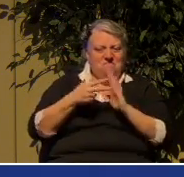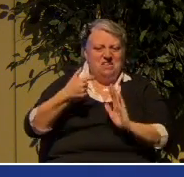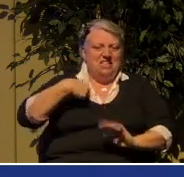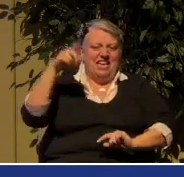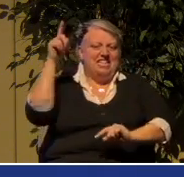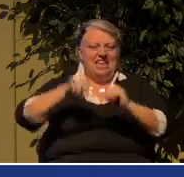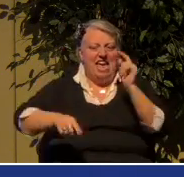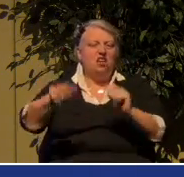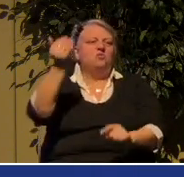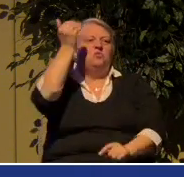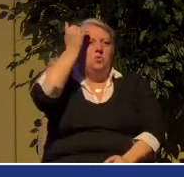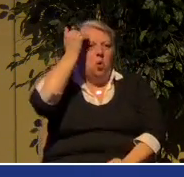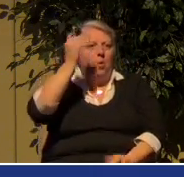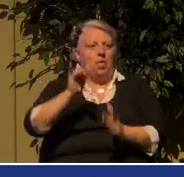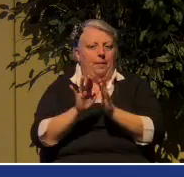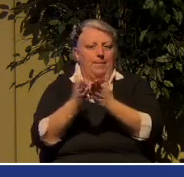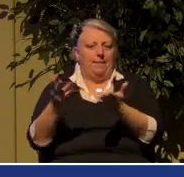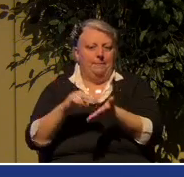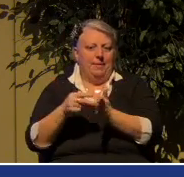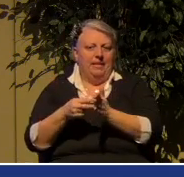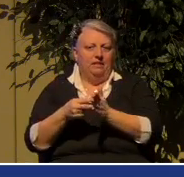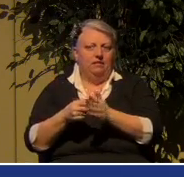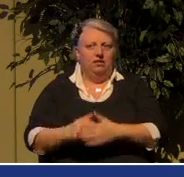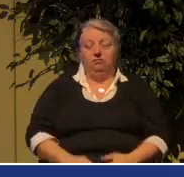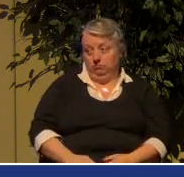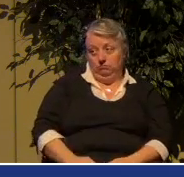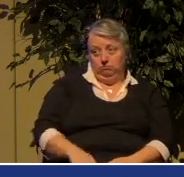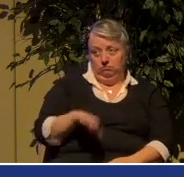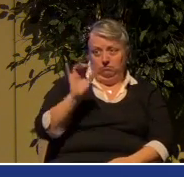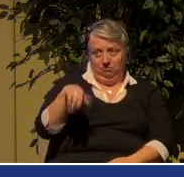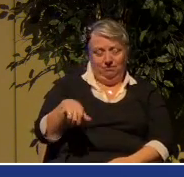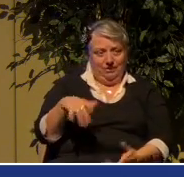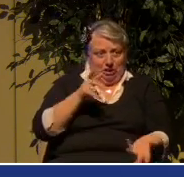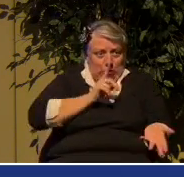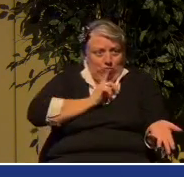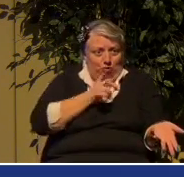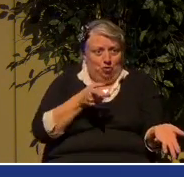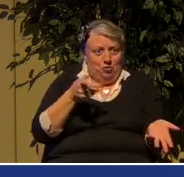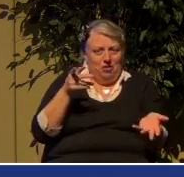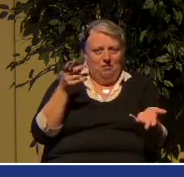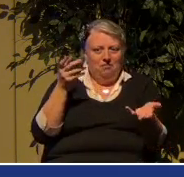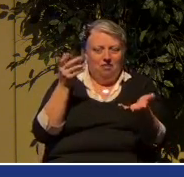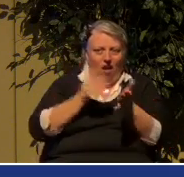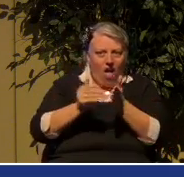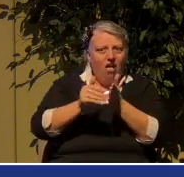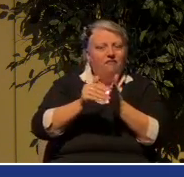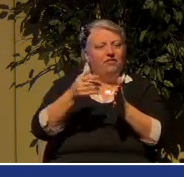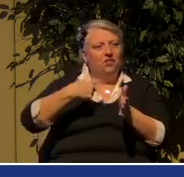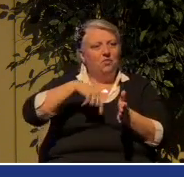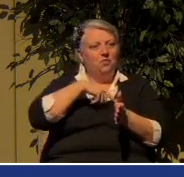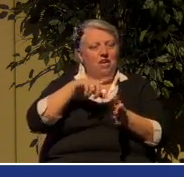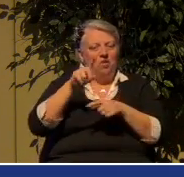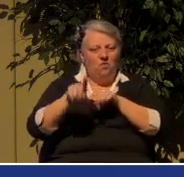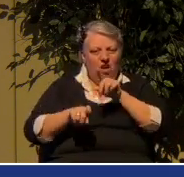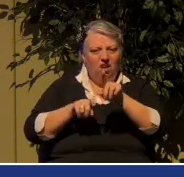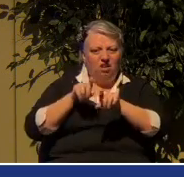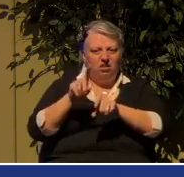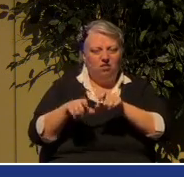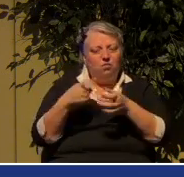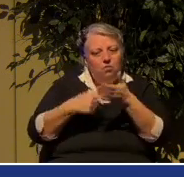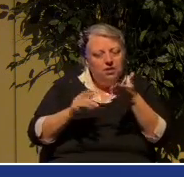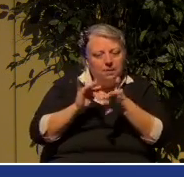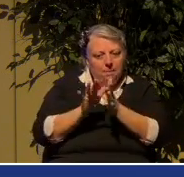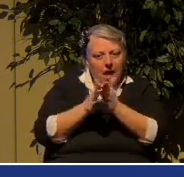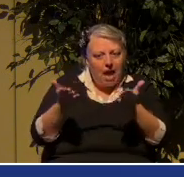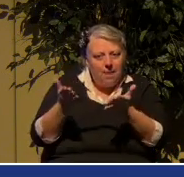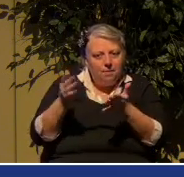Isn't it true that there are times when you question what does the Bible mean and